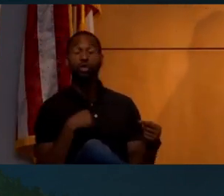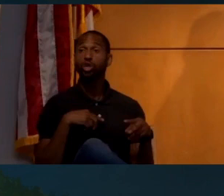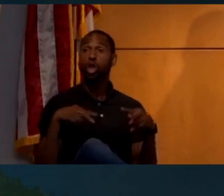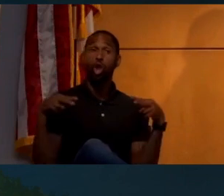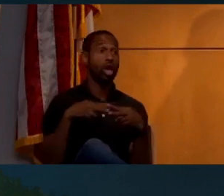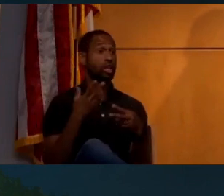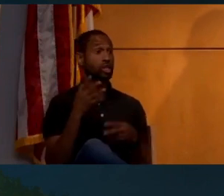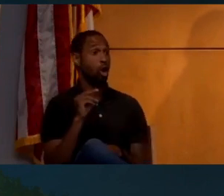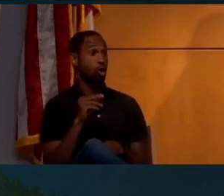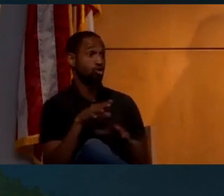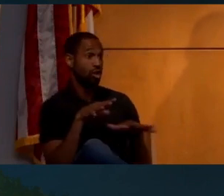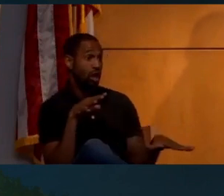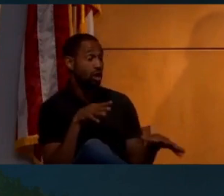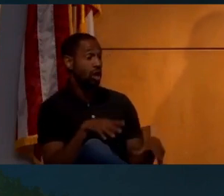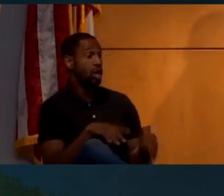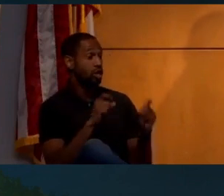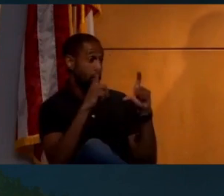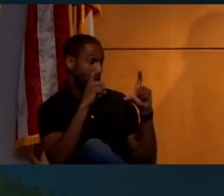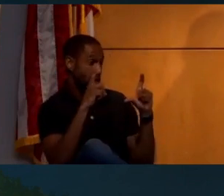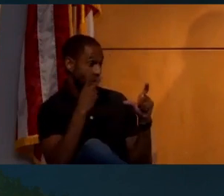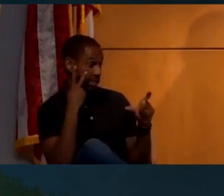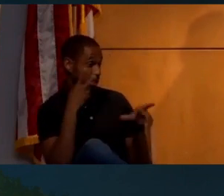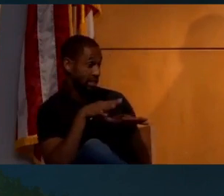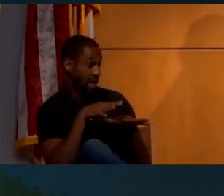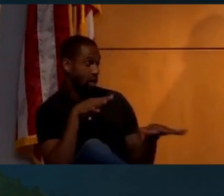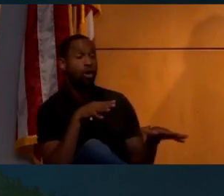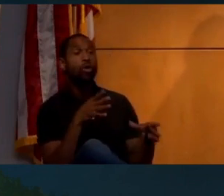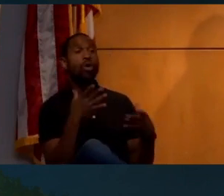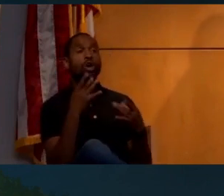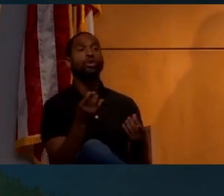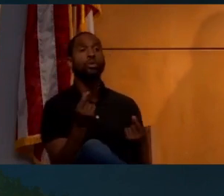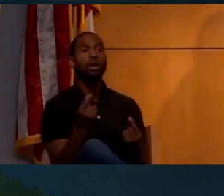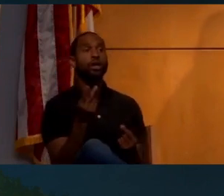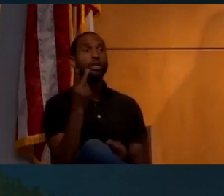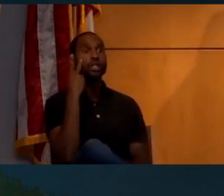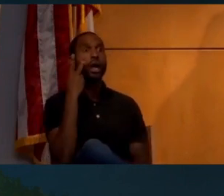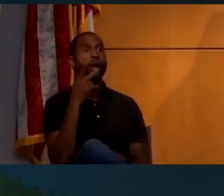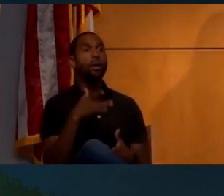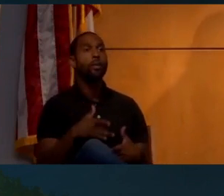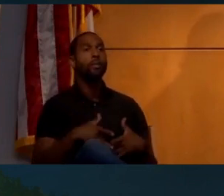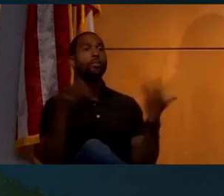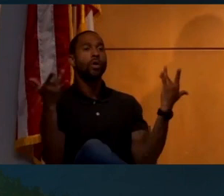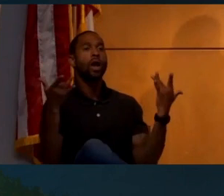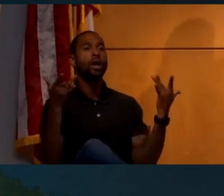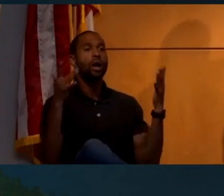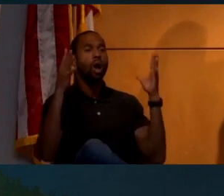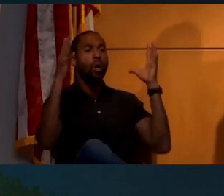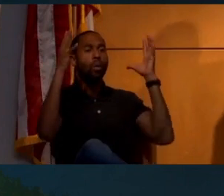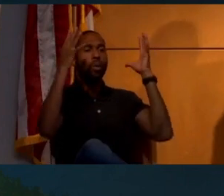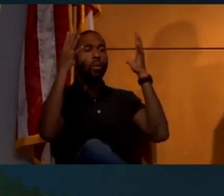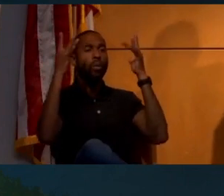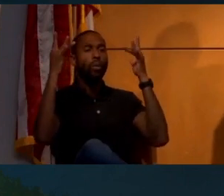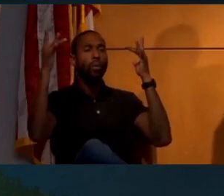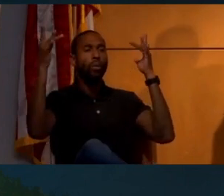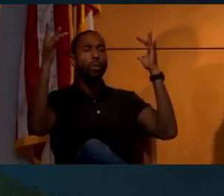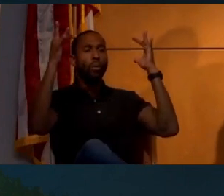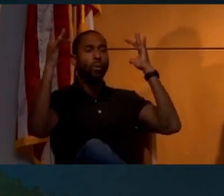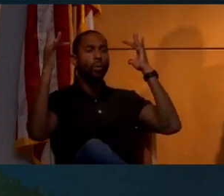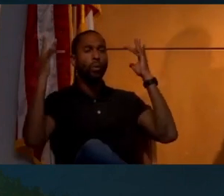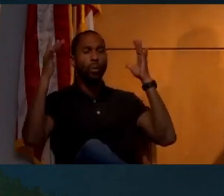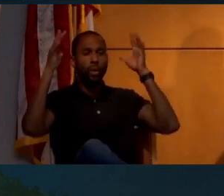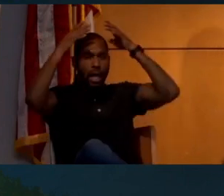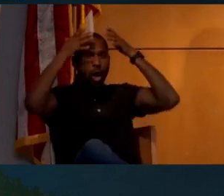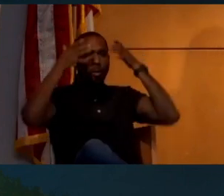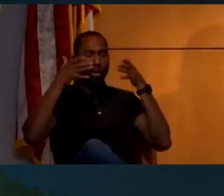shadow, took the picture. You can see his shadow there. And what's interesting is that bright glow around his helmet, the shadow of his helmet, that